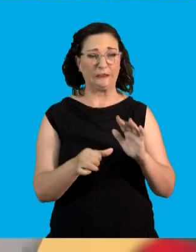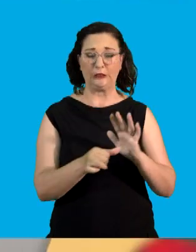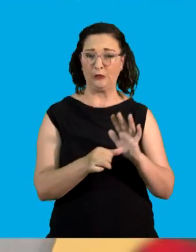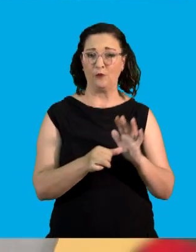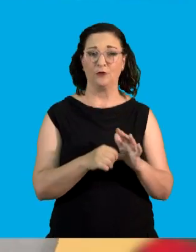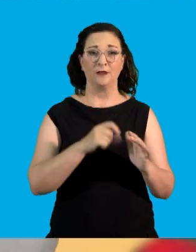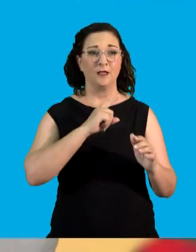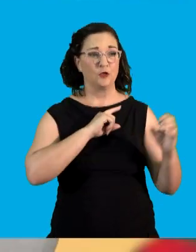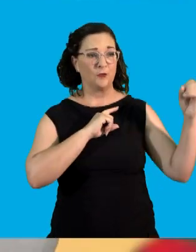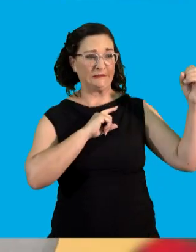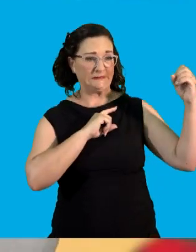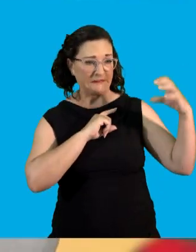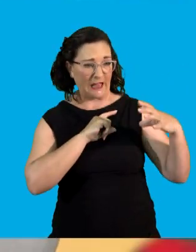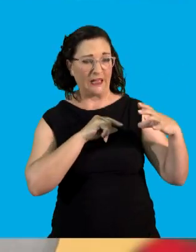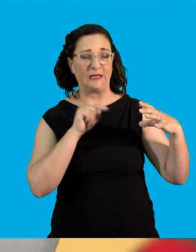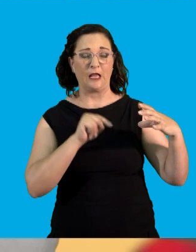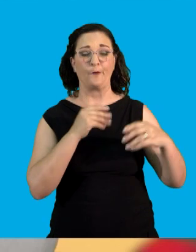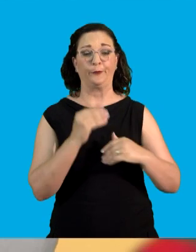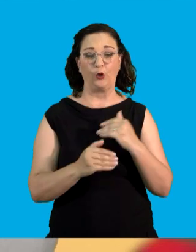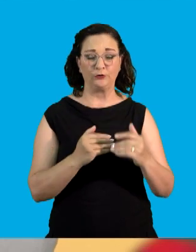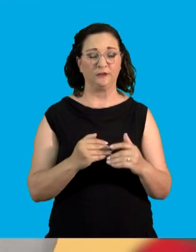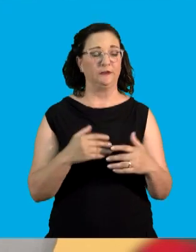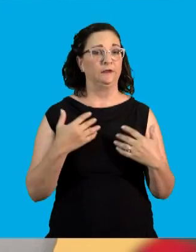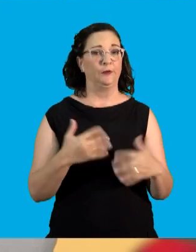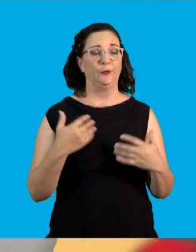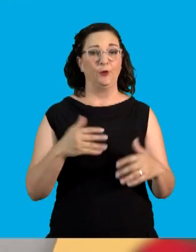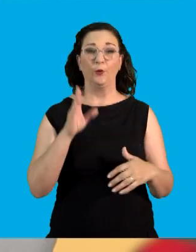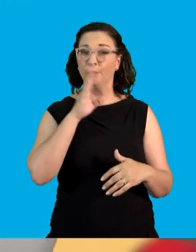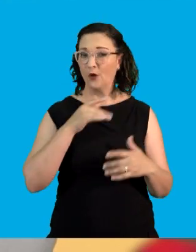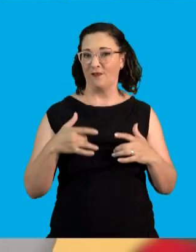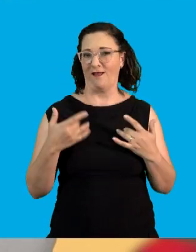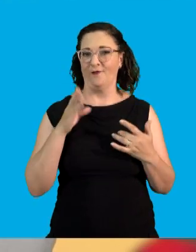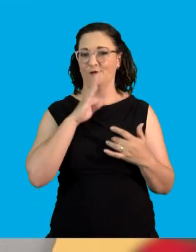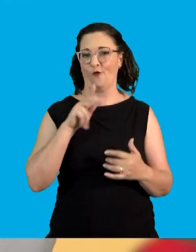talk photosynthesis all the time. So for photosynthesis.